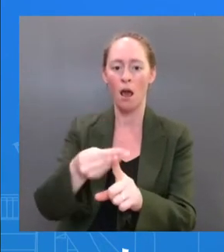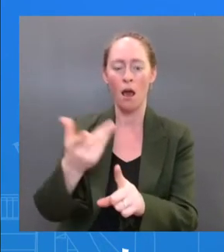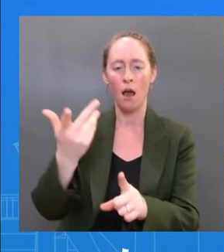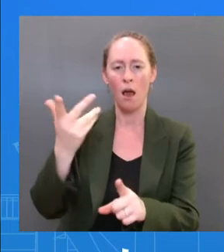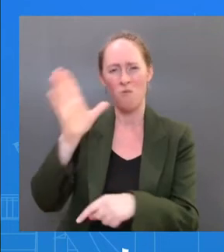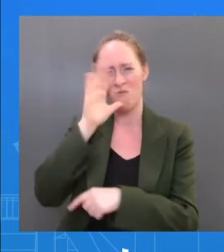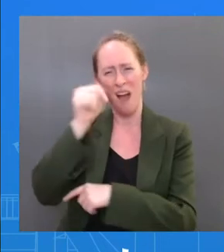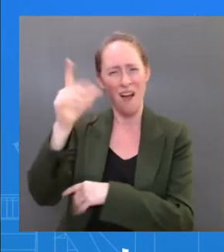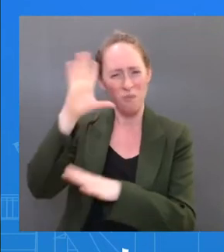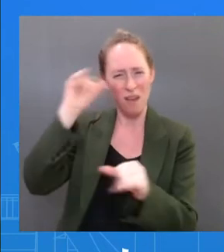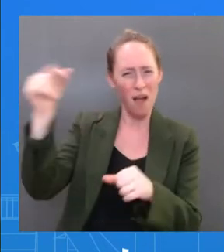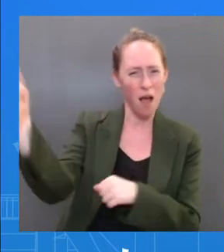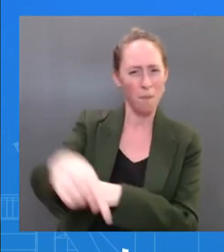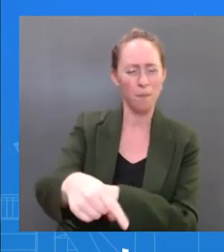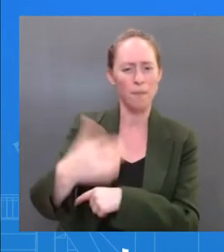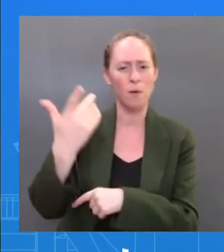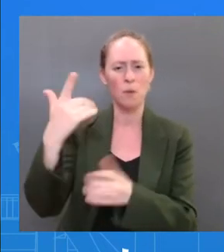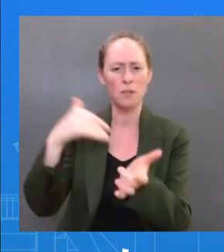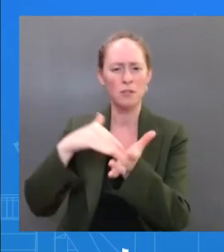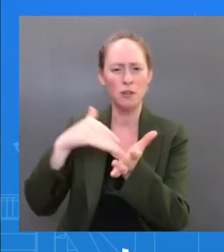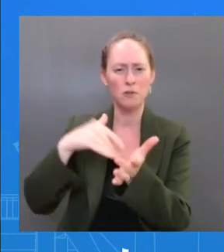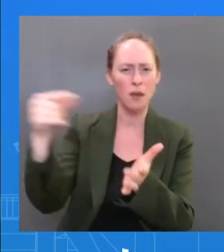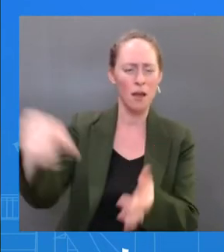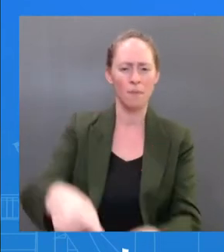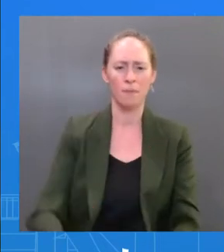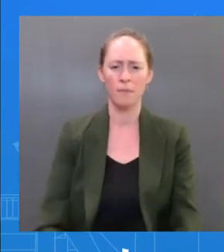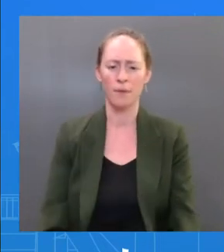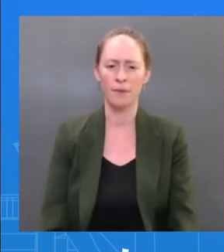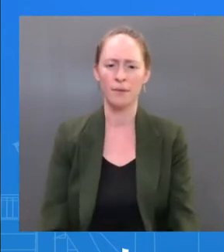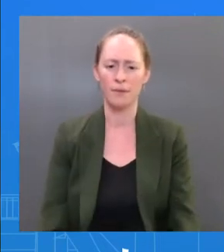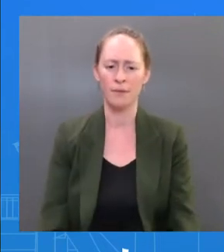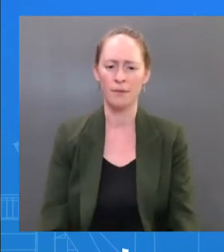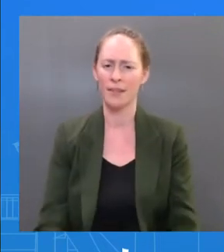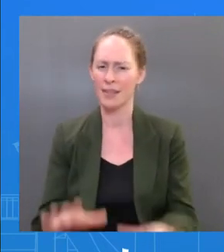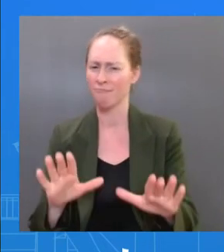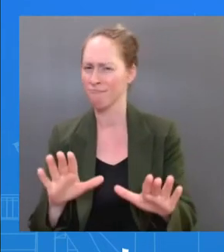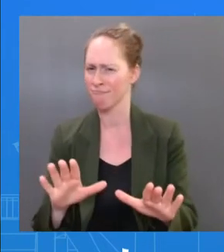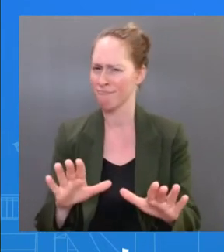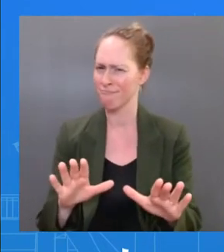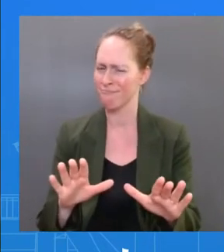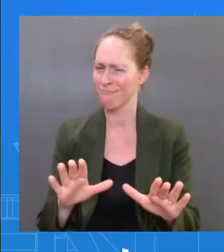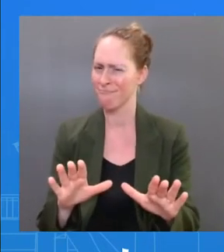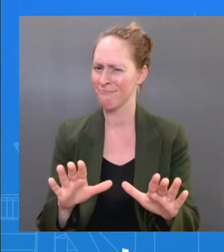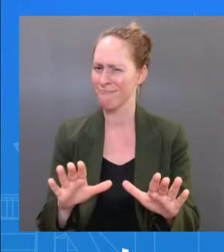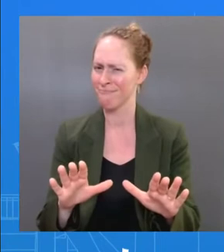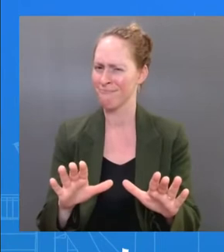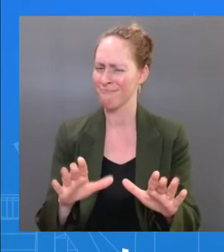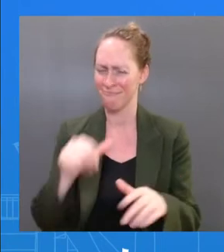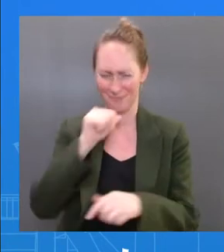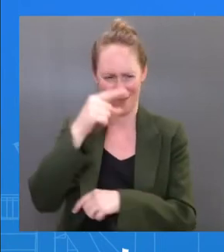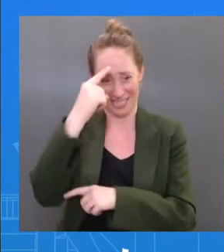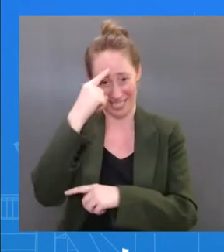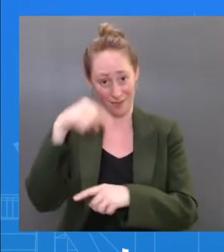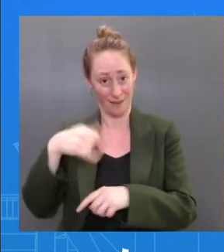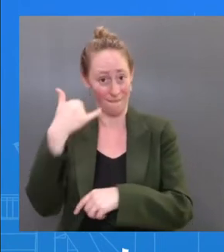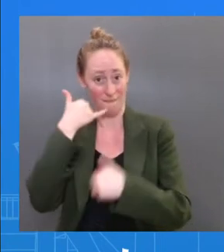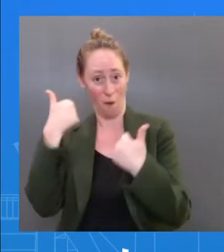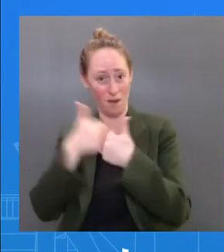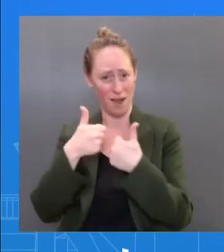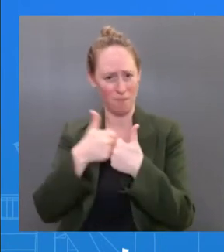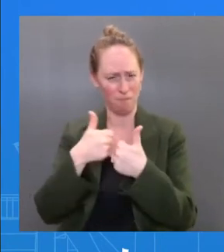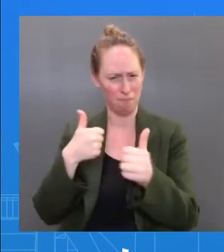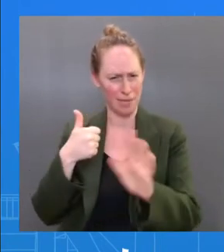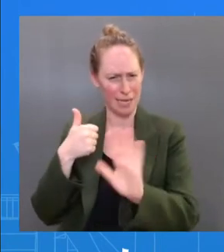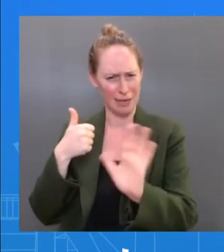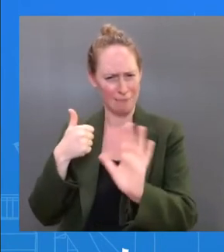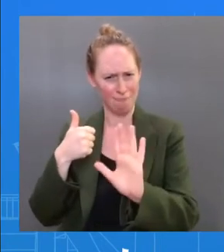through a statement from Dr. O'Connor. And so, we are going to be as transparent as — we are going